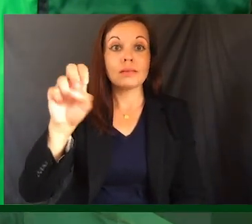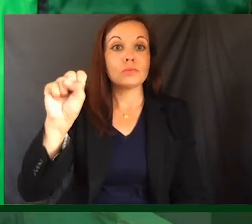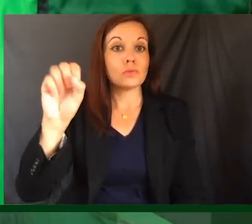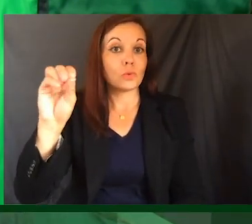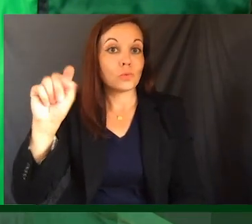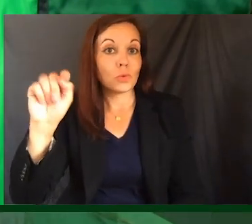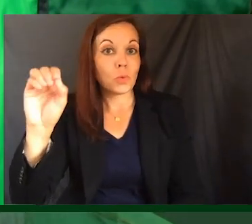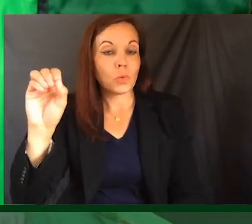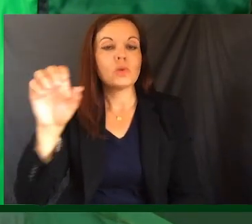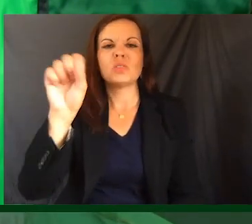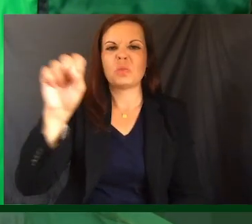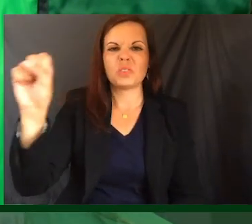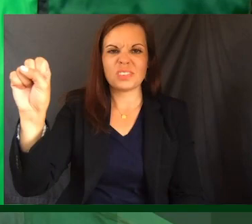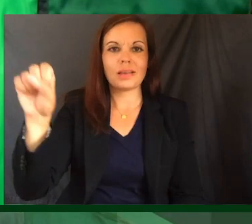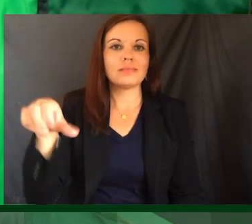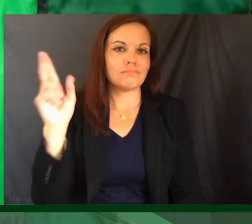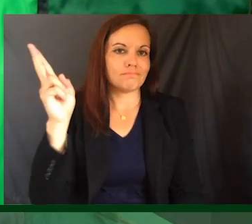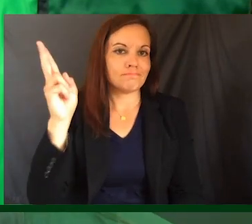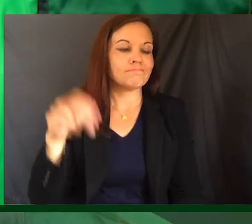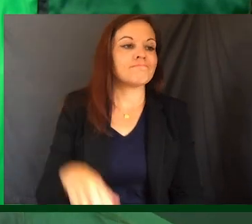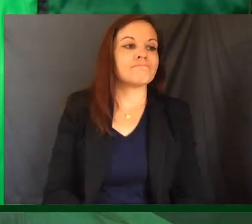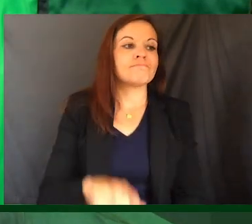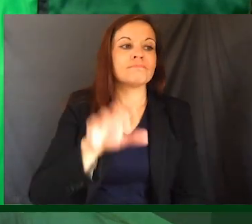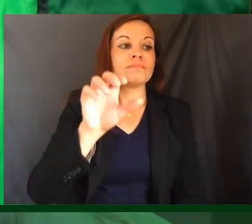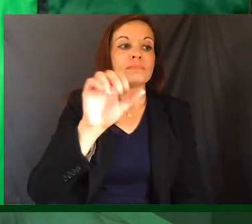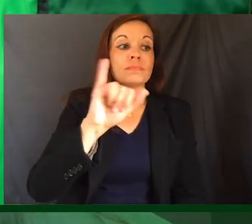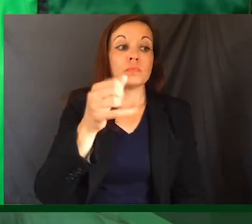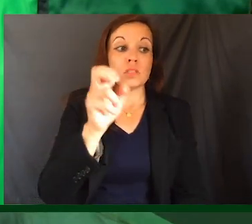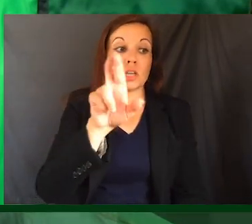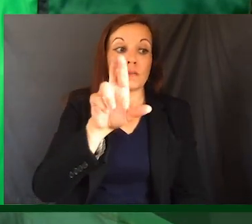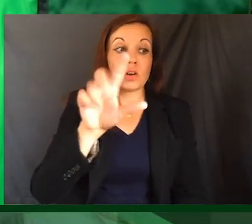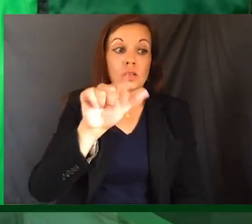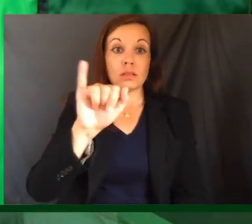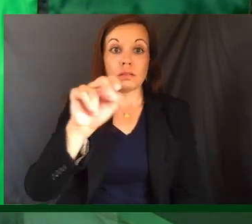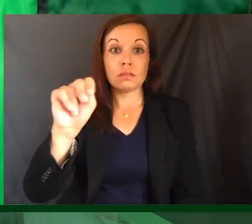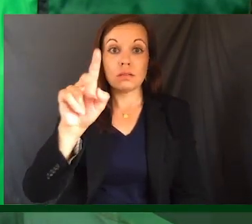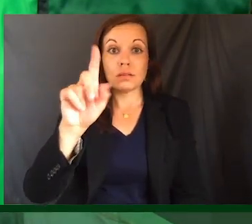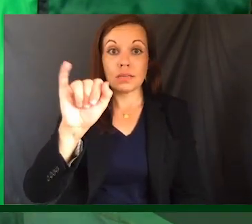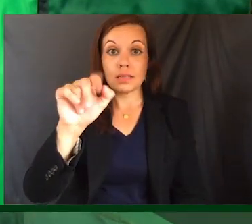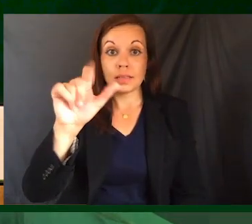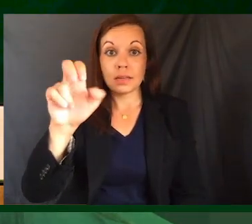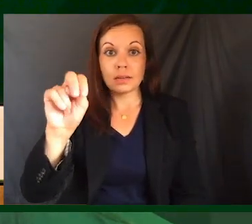Science, Jennifer Lynn Keenlin, Technology,